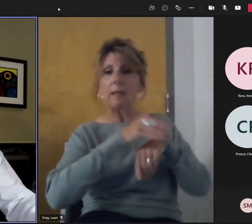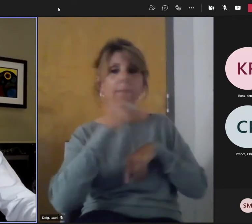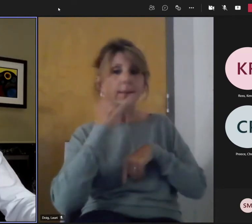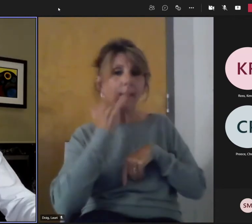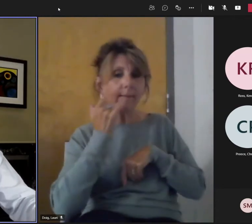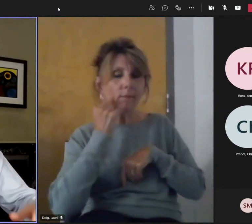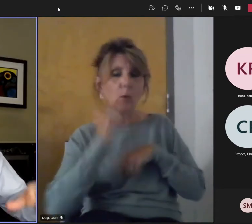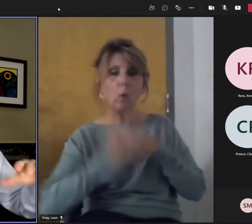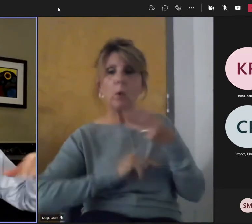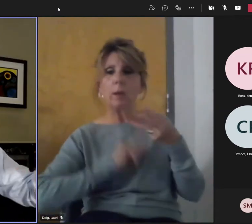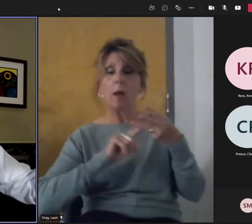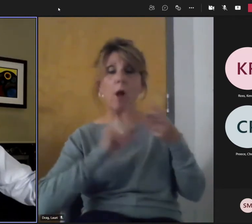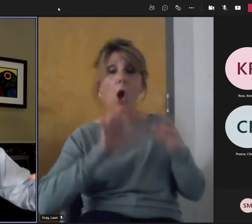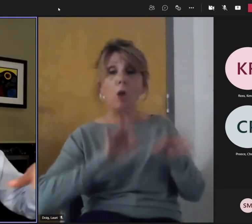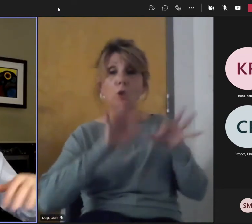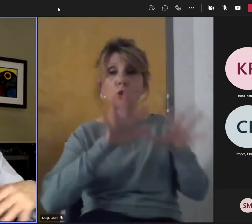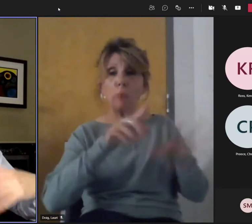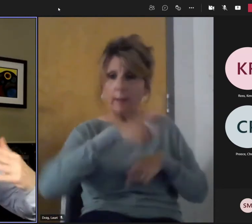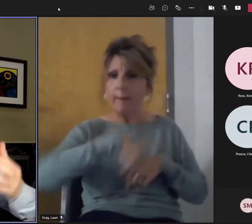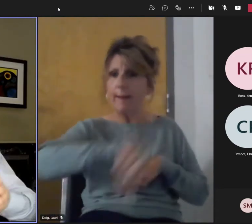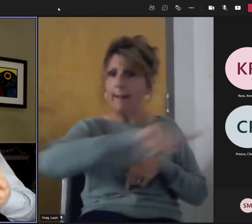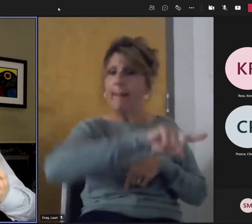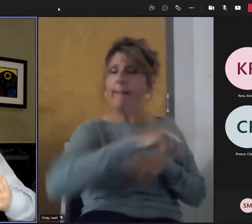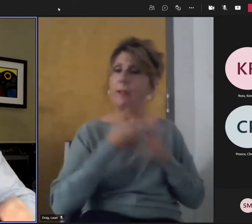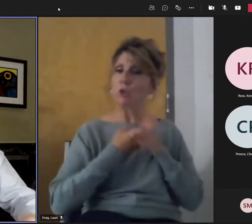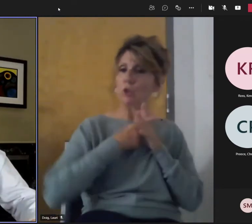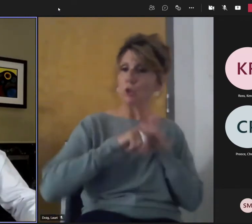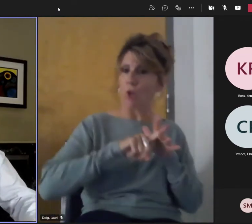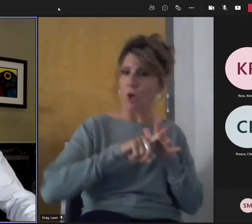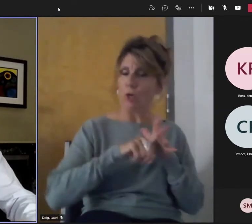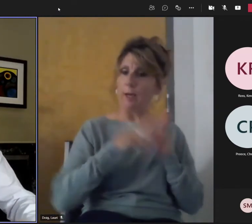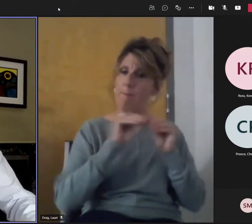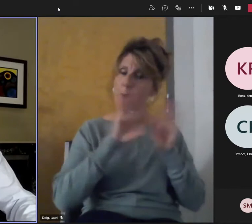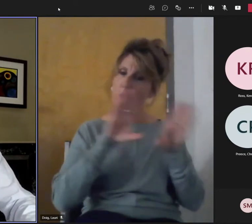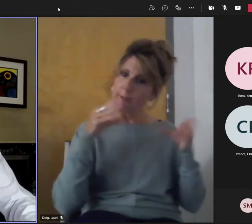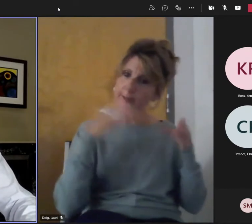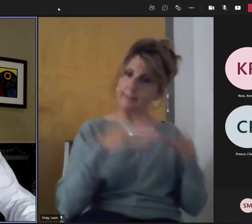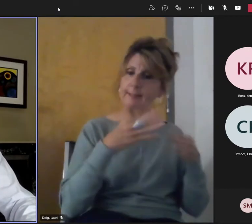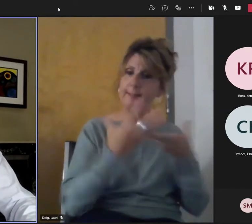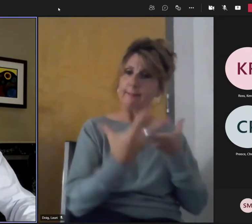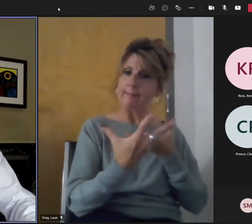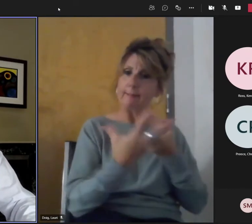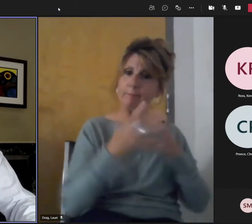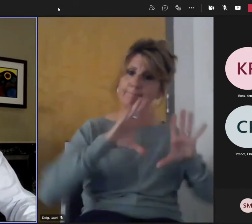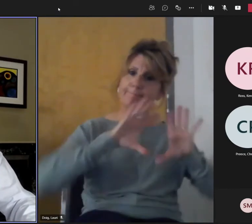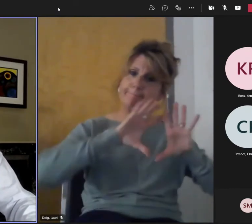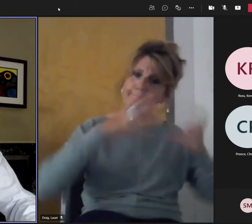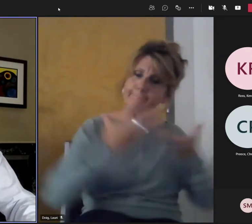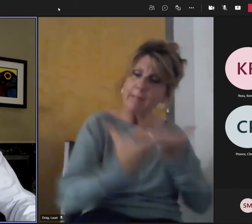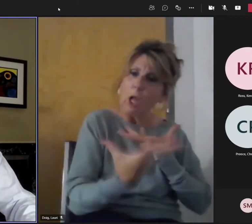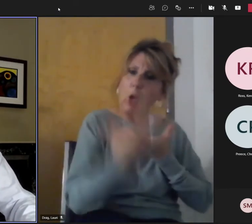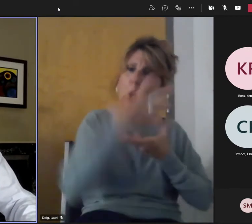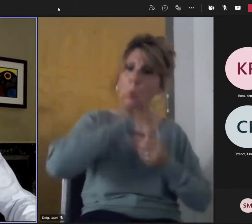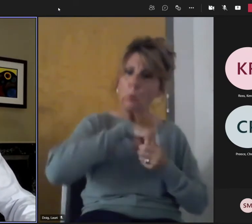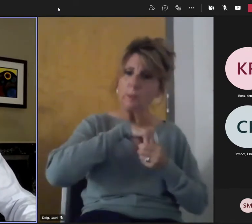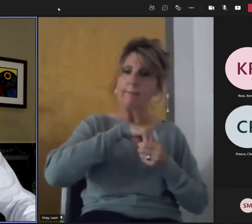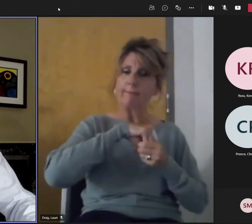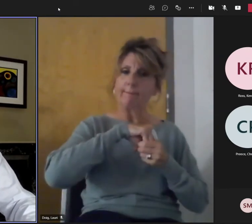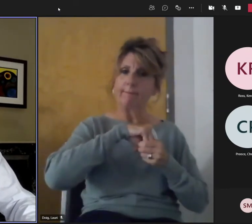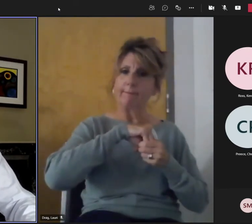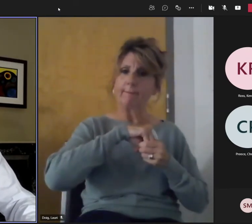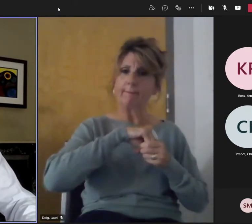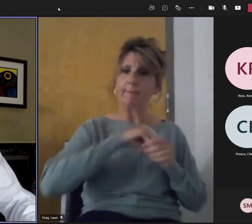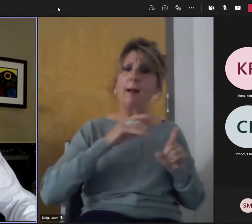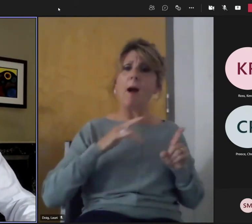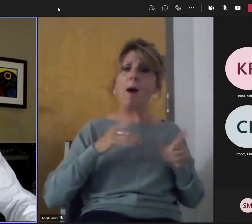and in Australia. So it's been there, but now I think it can be developed with a more definite integrative purpose.